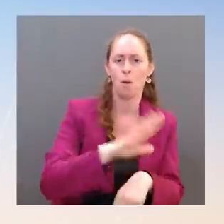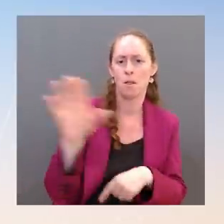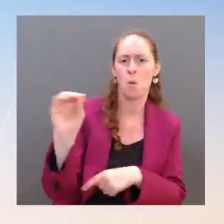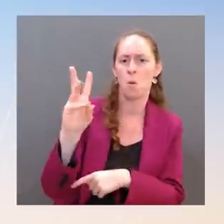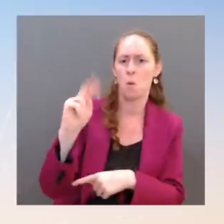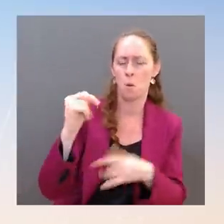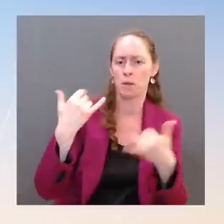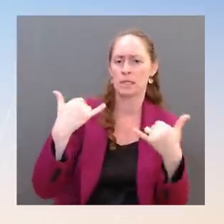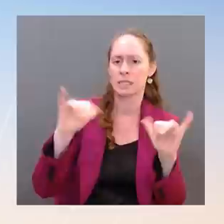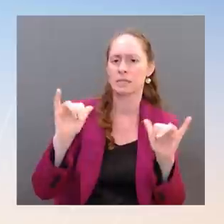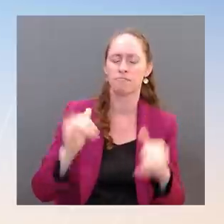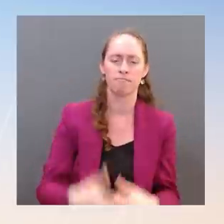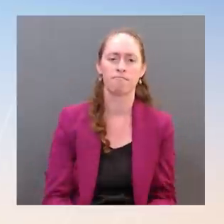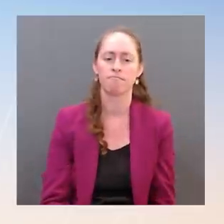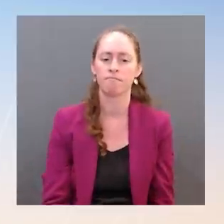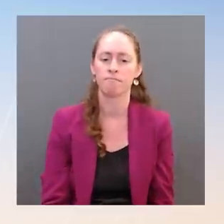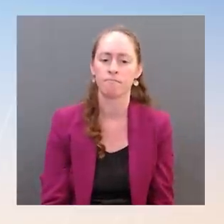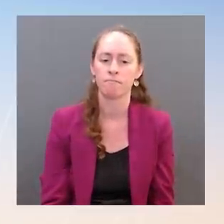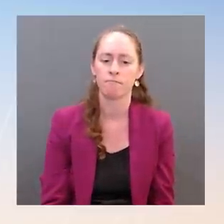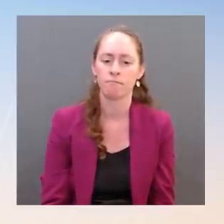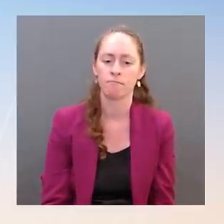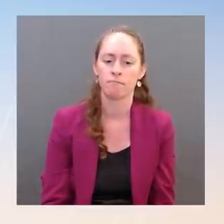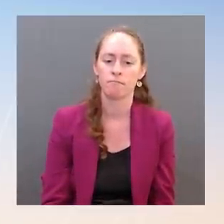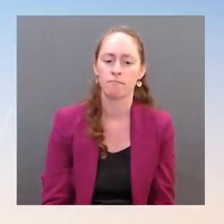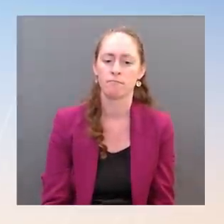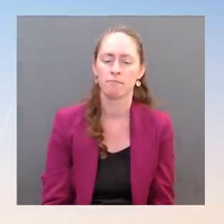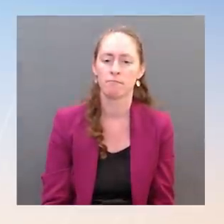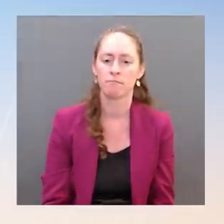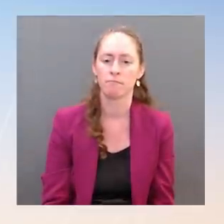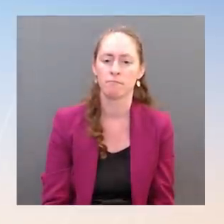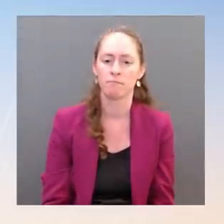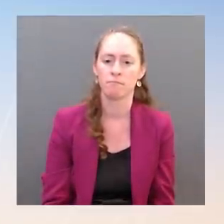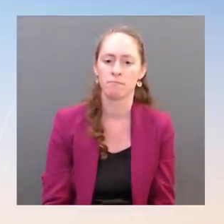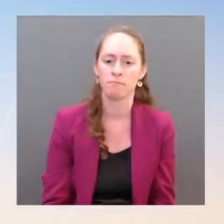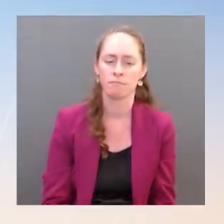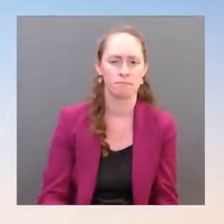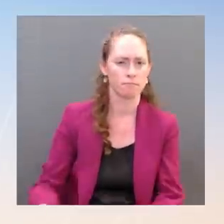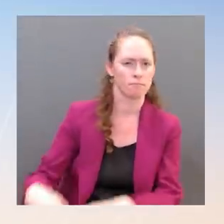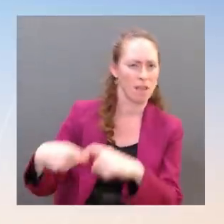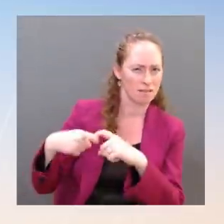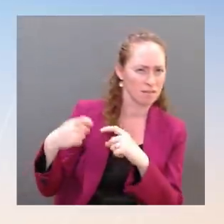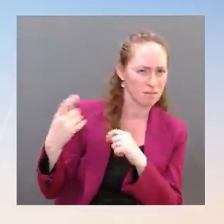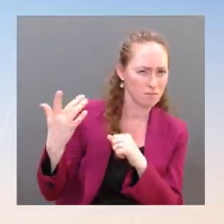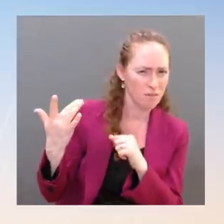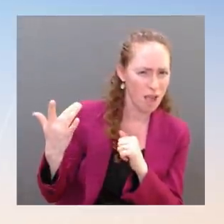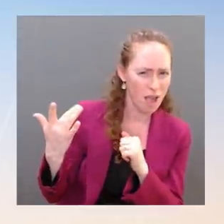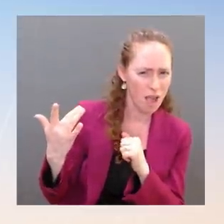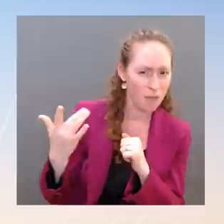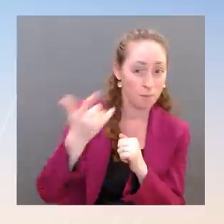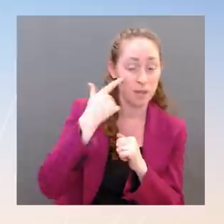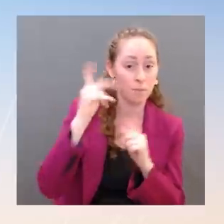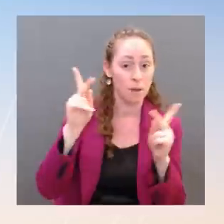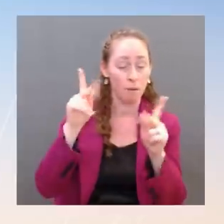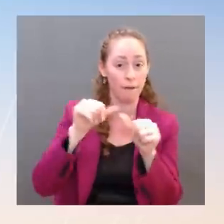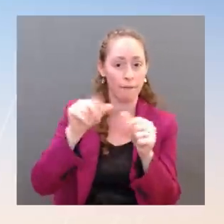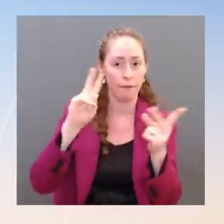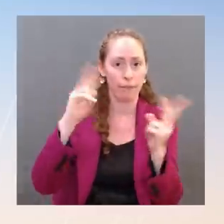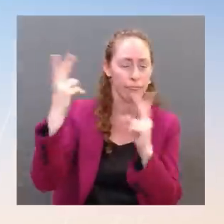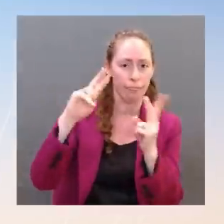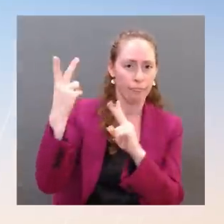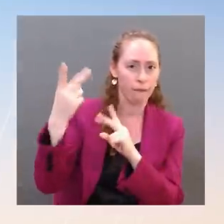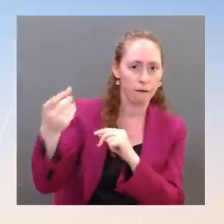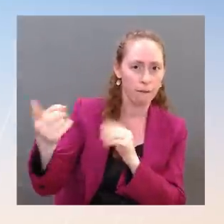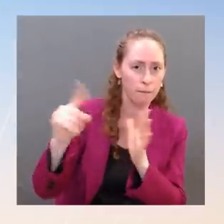The So, if it's pausing because you think the board was mischaracterized, then the disinformation board is being shut down because of disinformation?